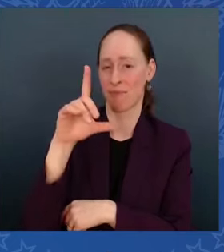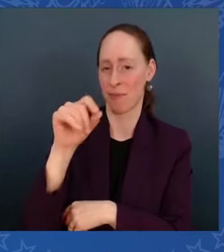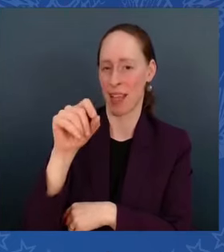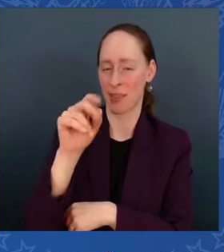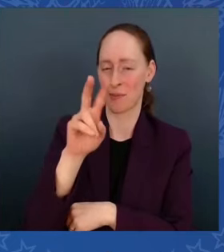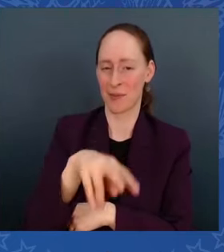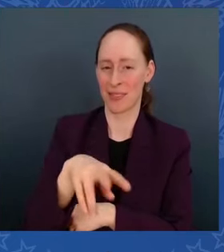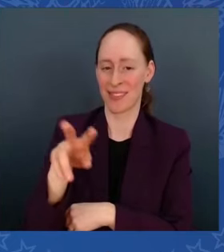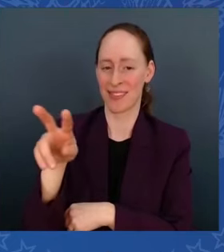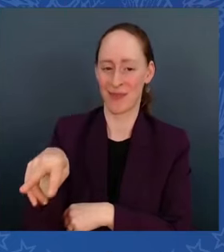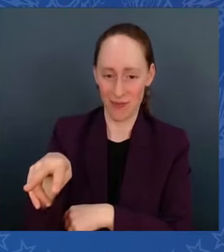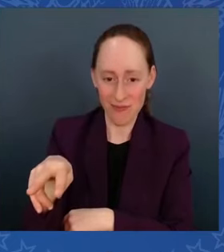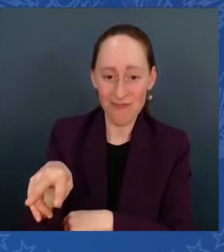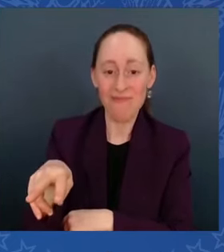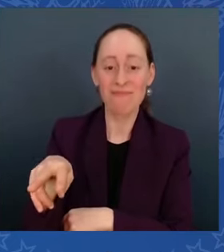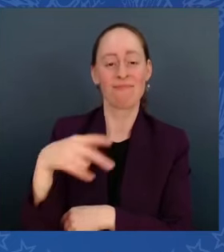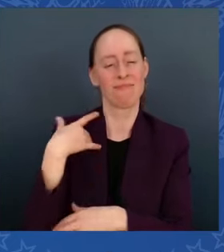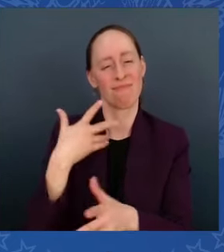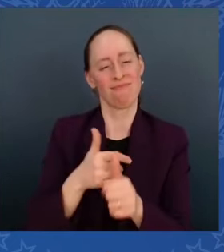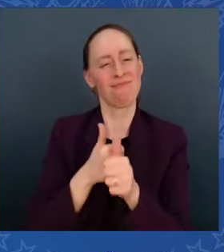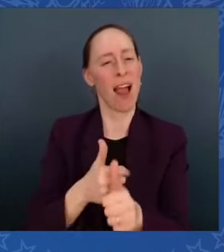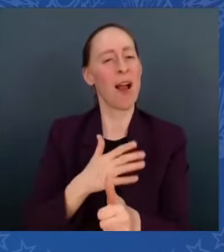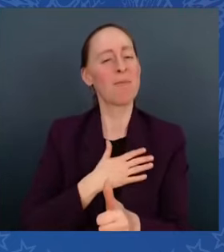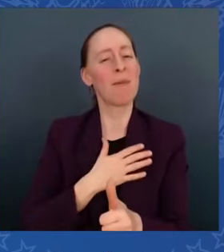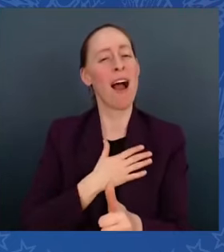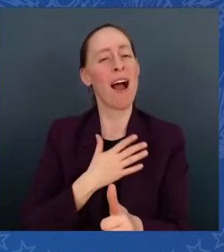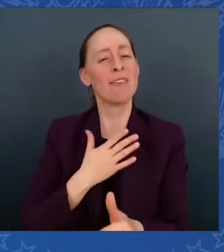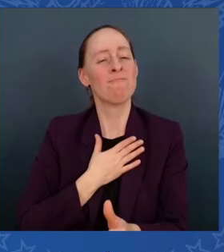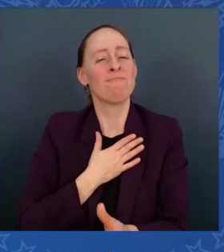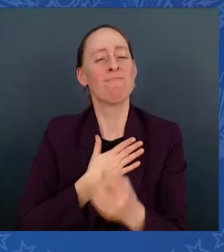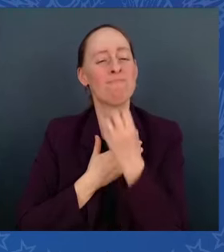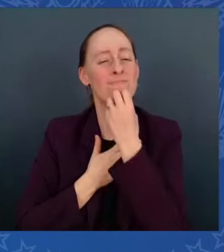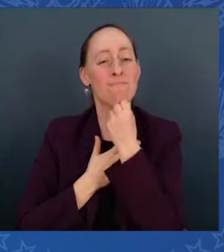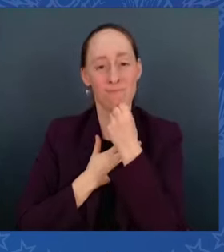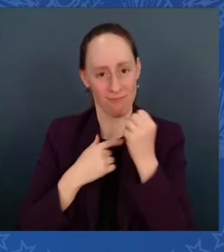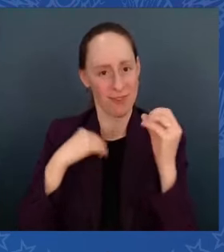at Bradley Creek Elementary School right here in Wilmington, North Carolina.